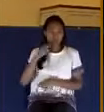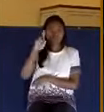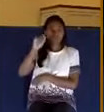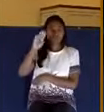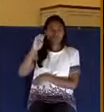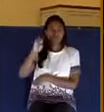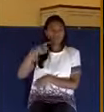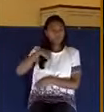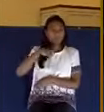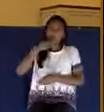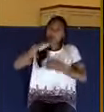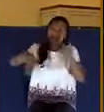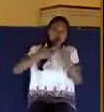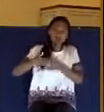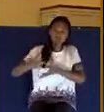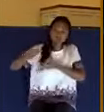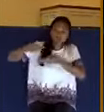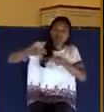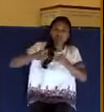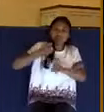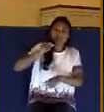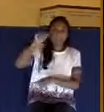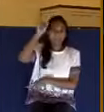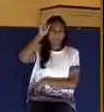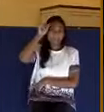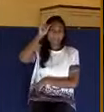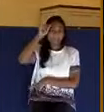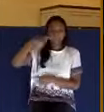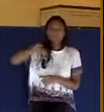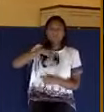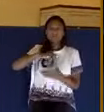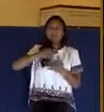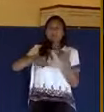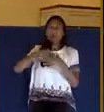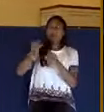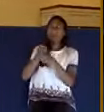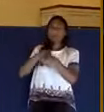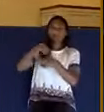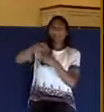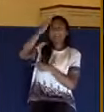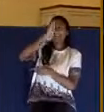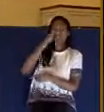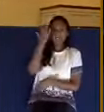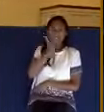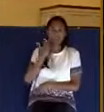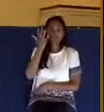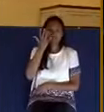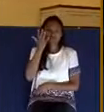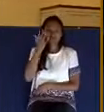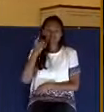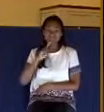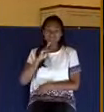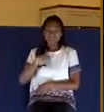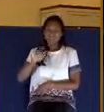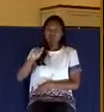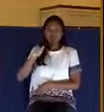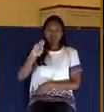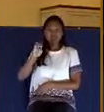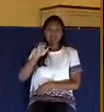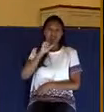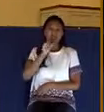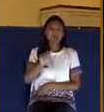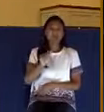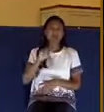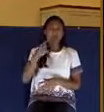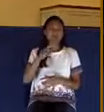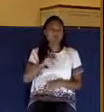All people were created in the image of God. And so, therefore, racism isn't just an attack against our fellow man.